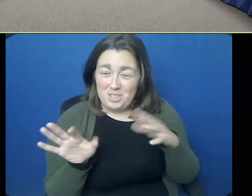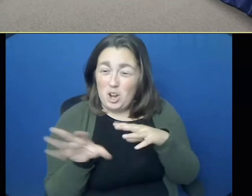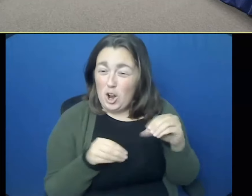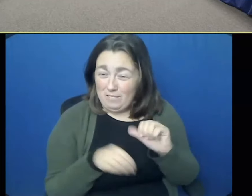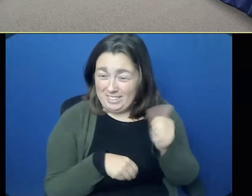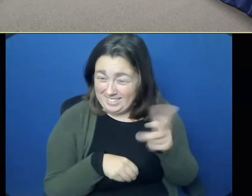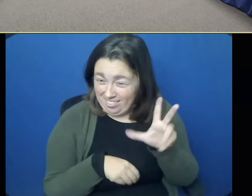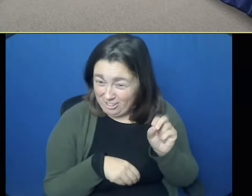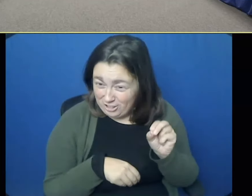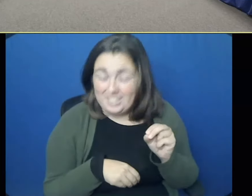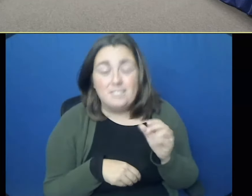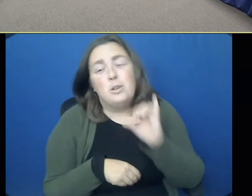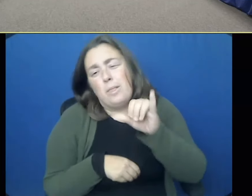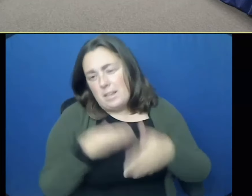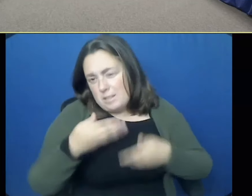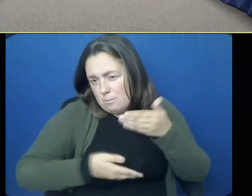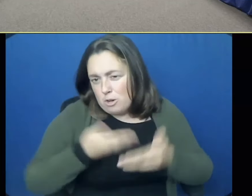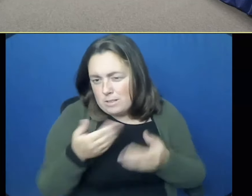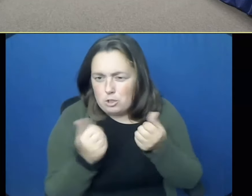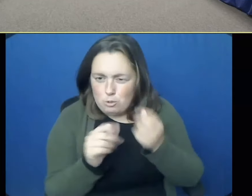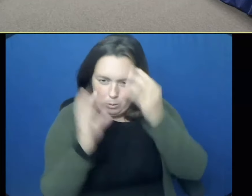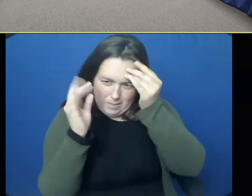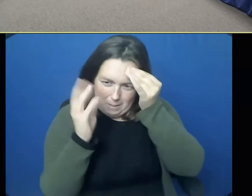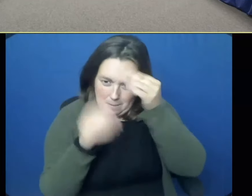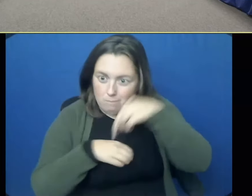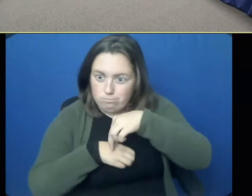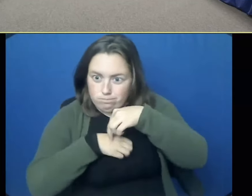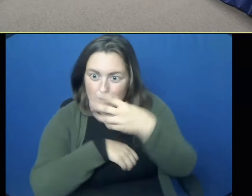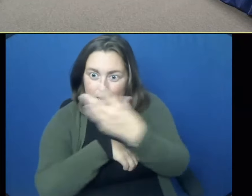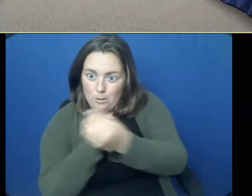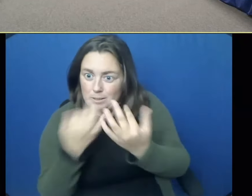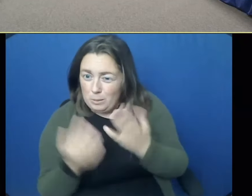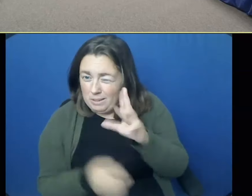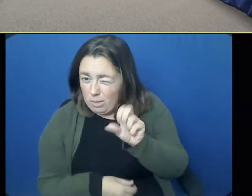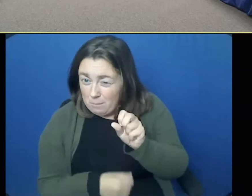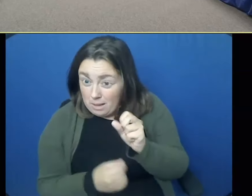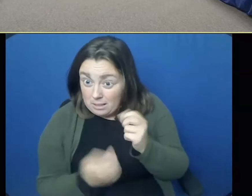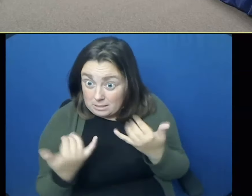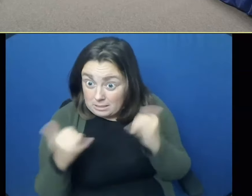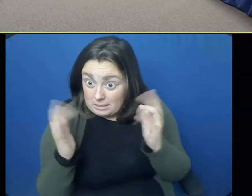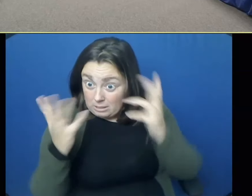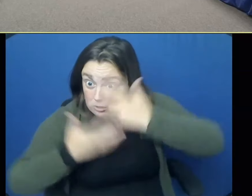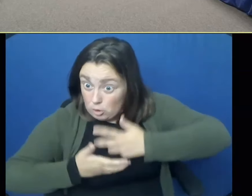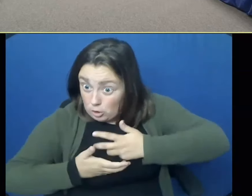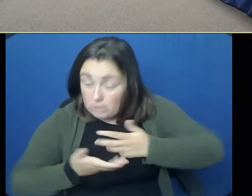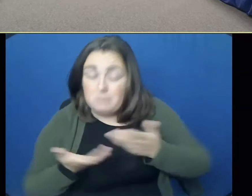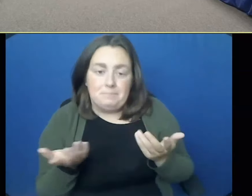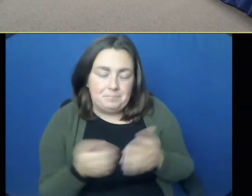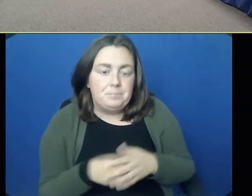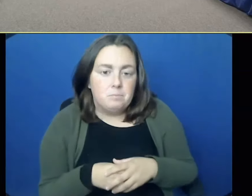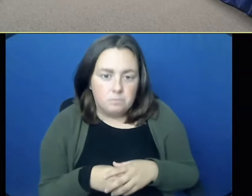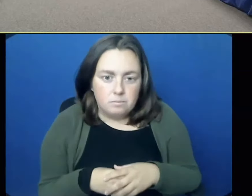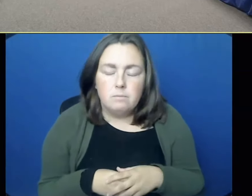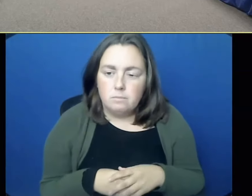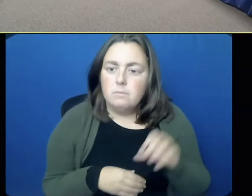So, so that's the process. Just to let everybody know. Thank you. Yeah. And also, historically time in the chair, and we've had these